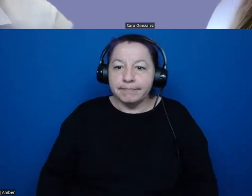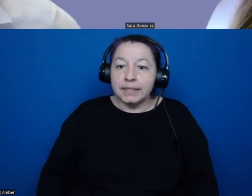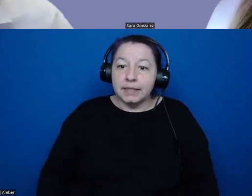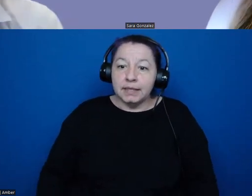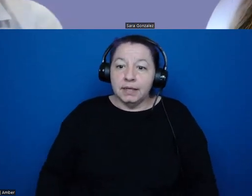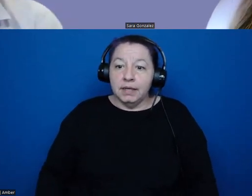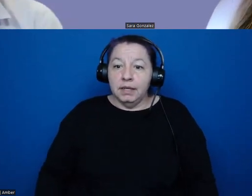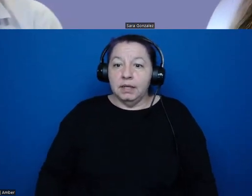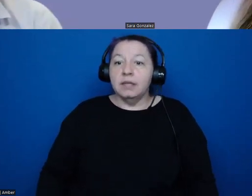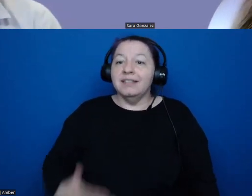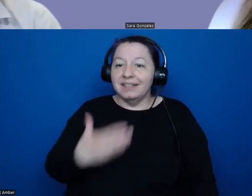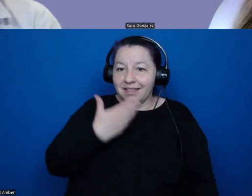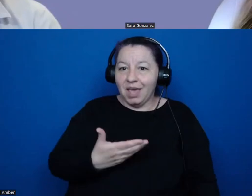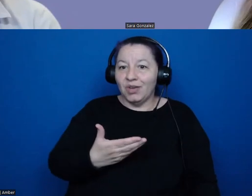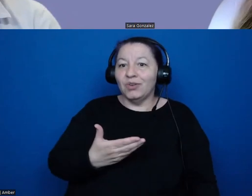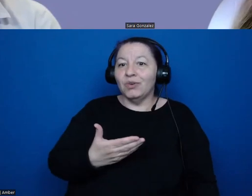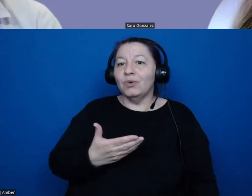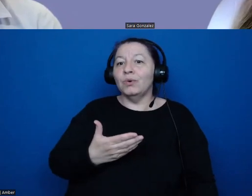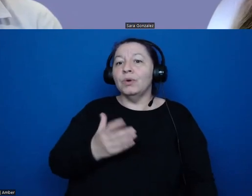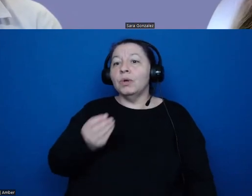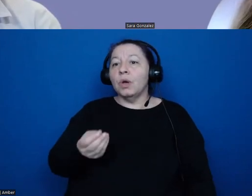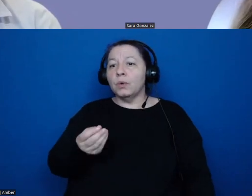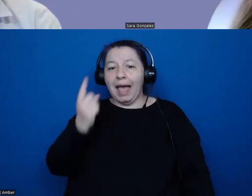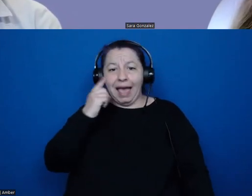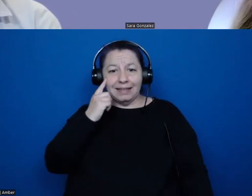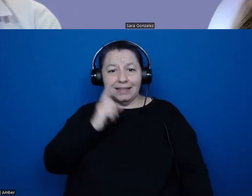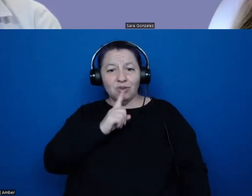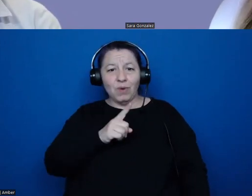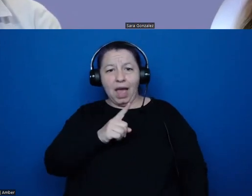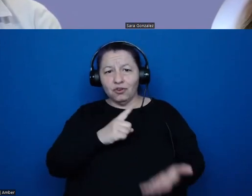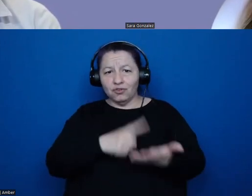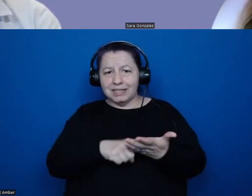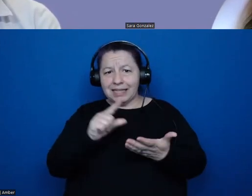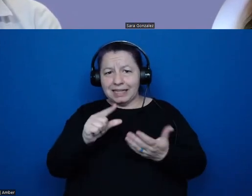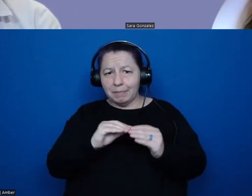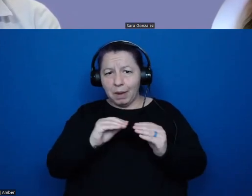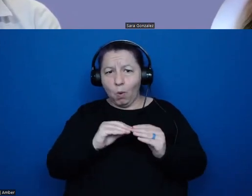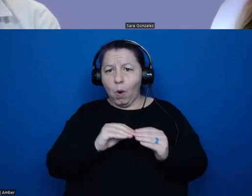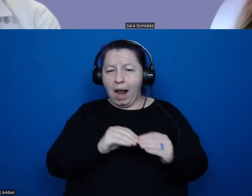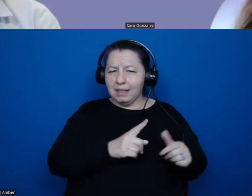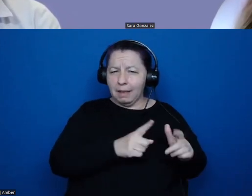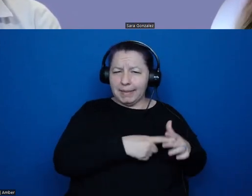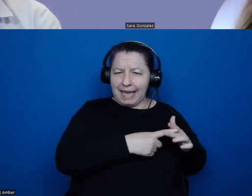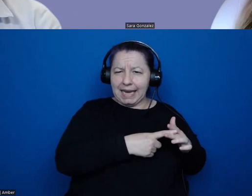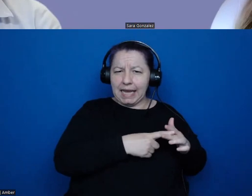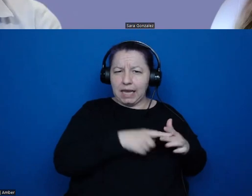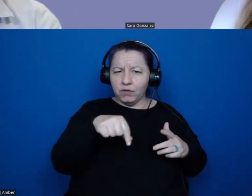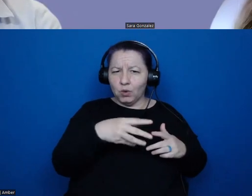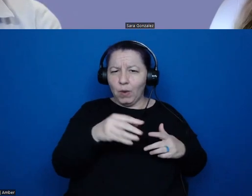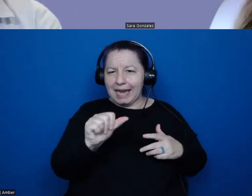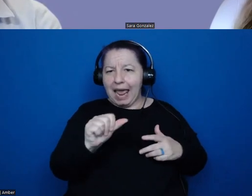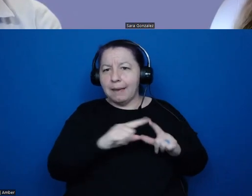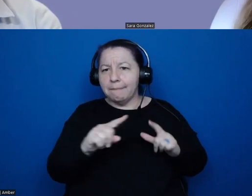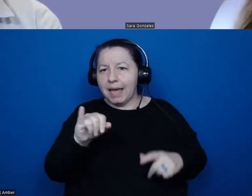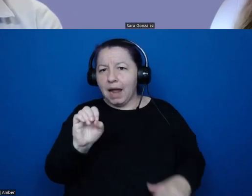Thank you. So I think you actually went over this a little bit more at the beginning of the Q&A. But Ian is